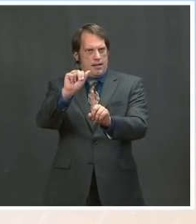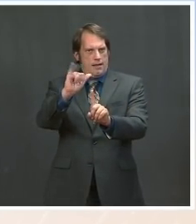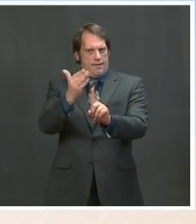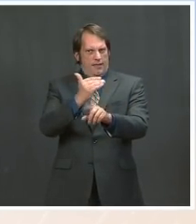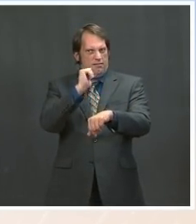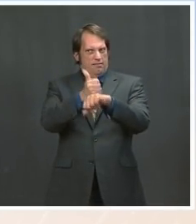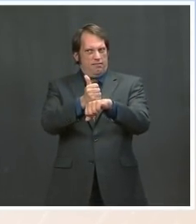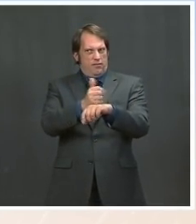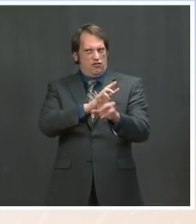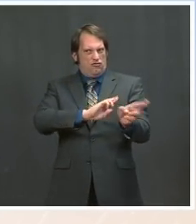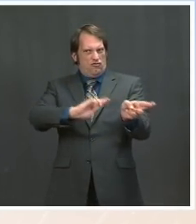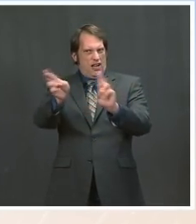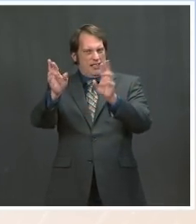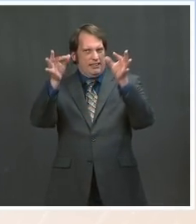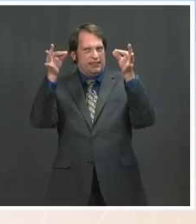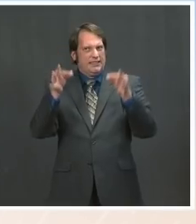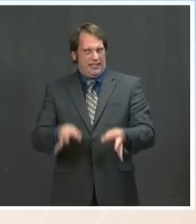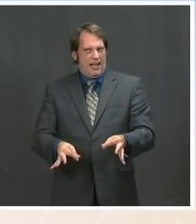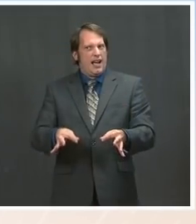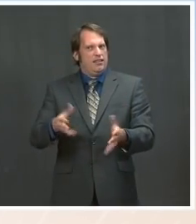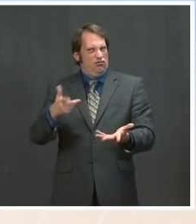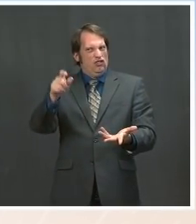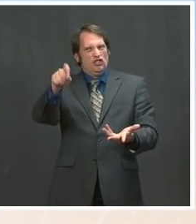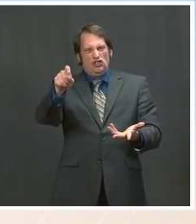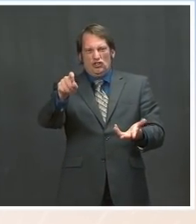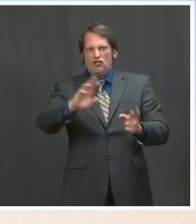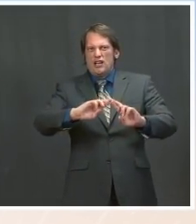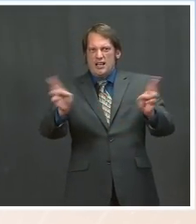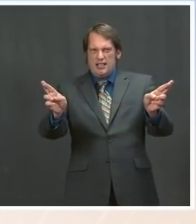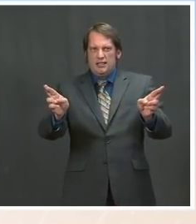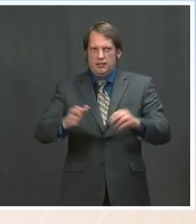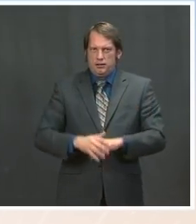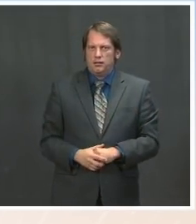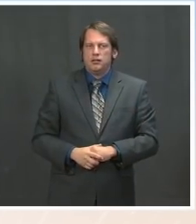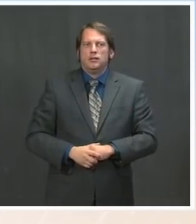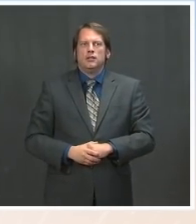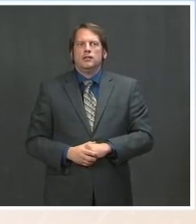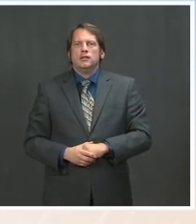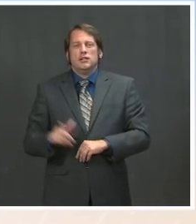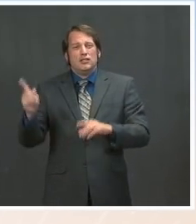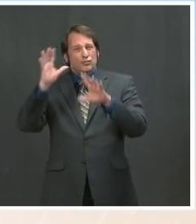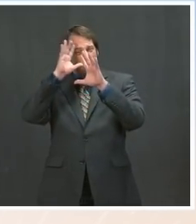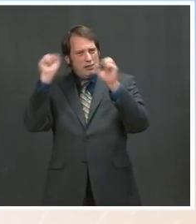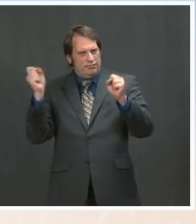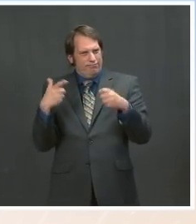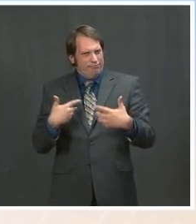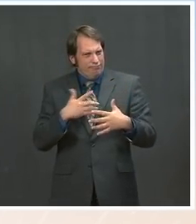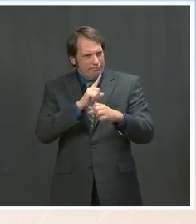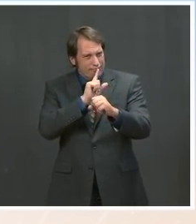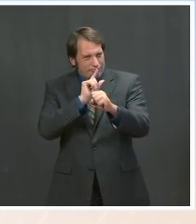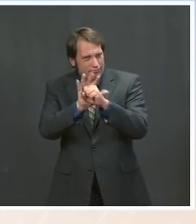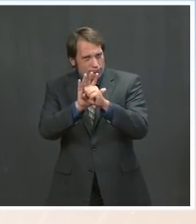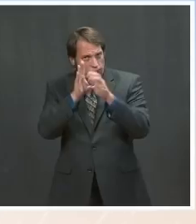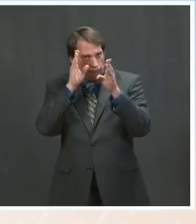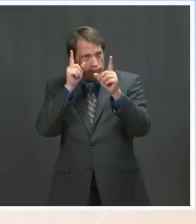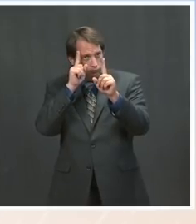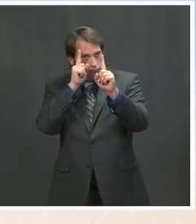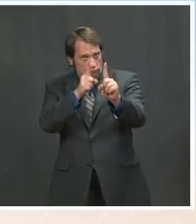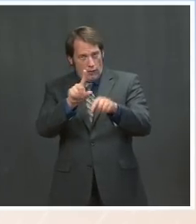The President also remains committed to pursuing the aspirational goal of reaching 125,000